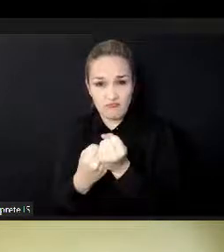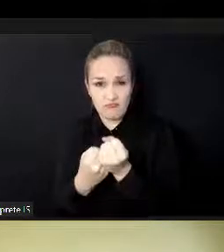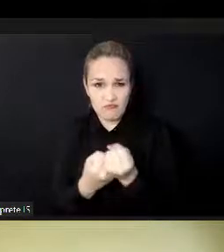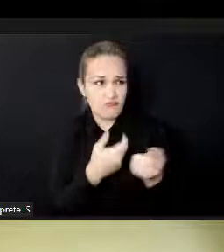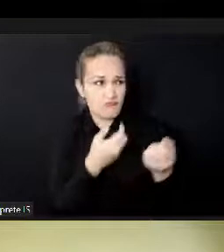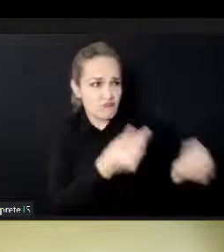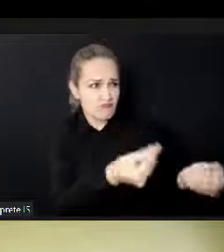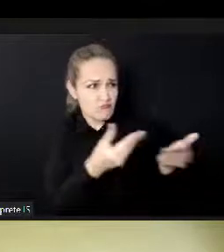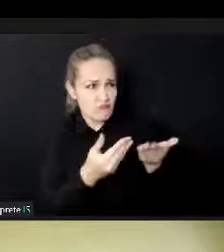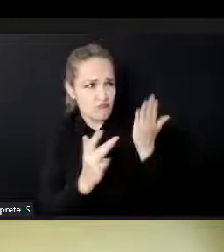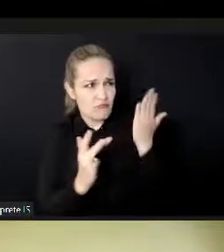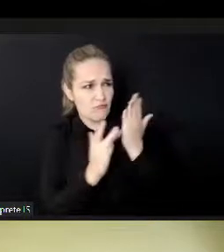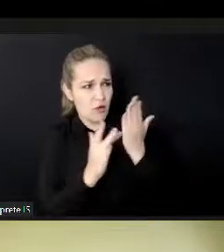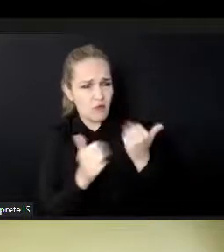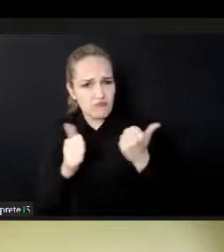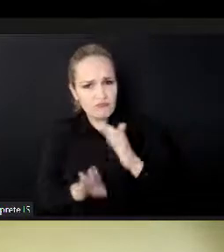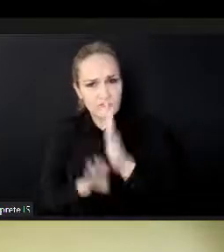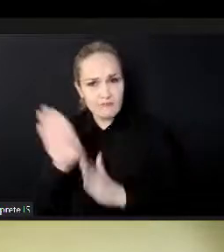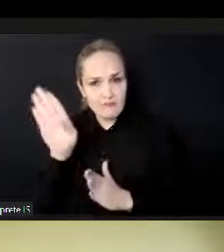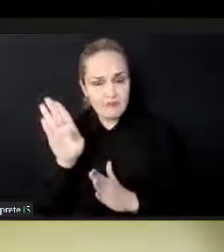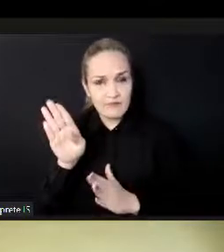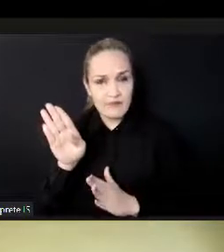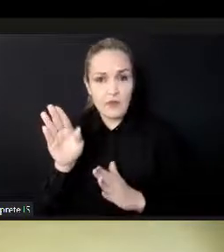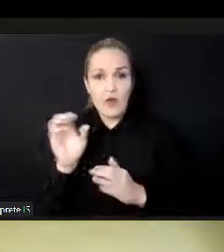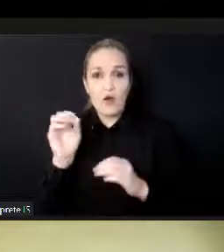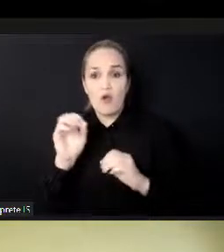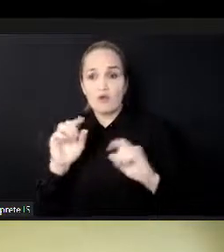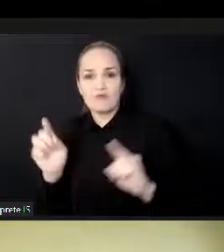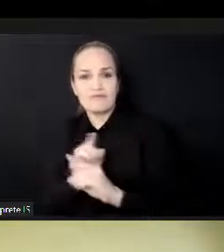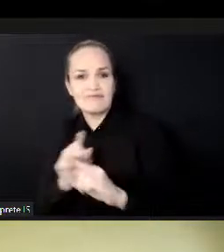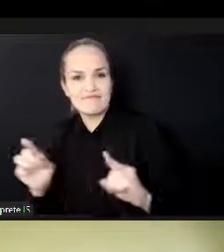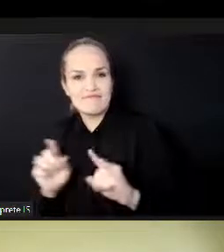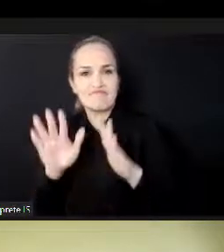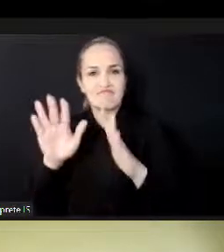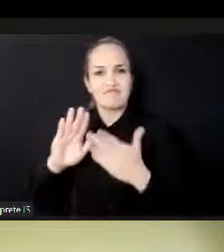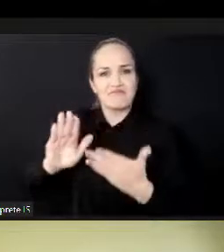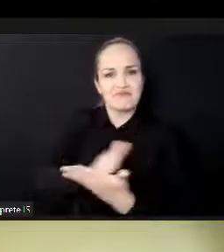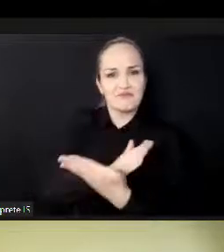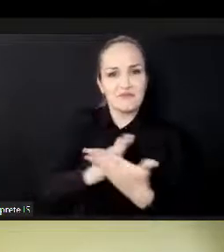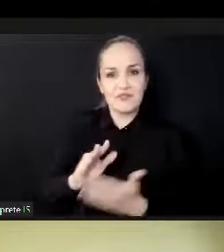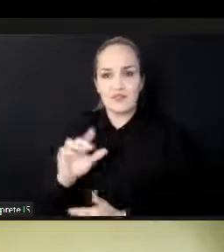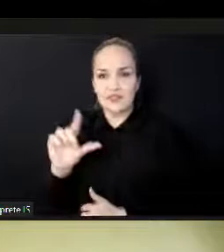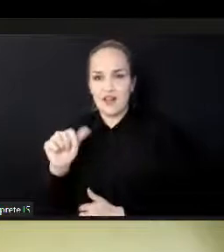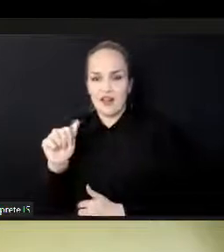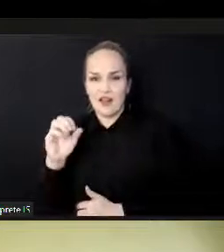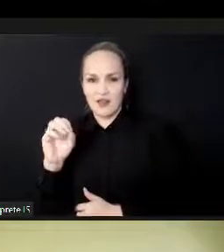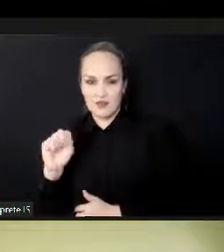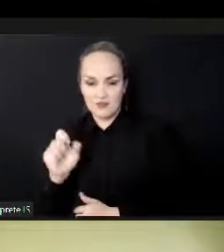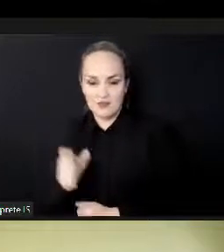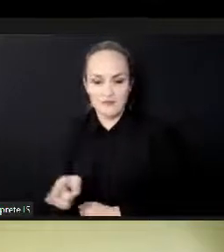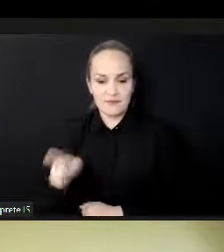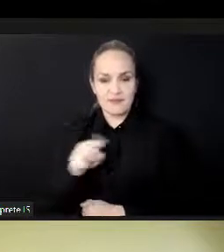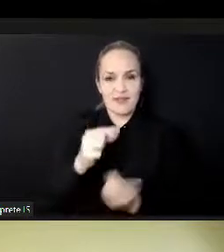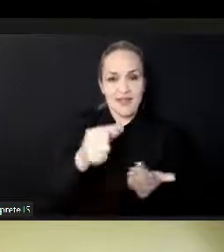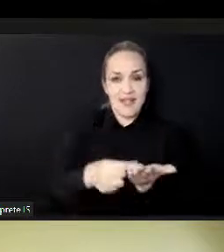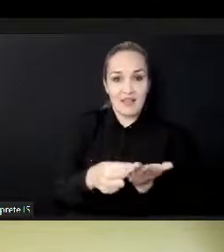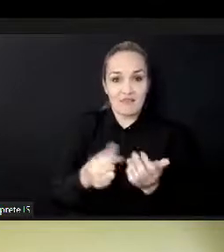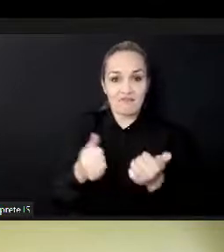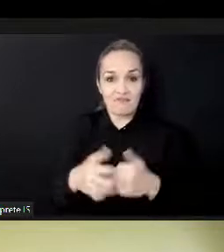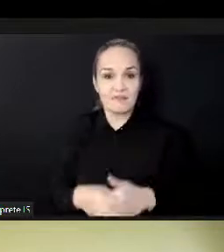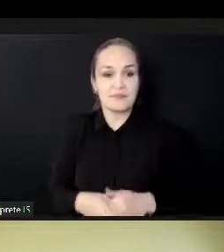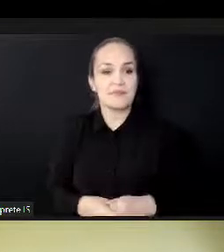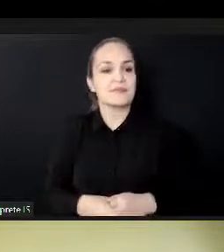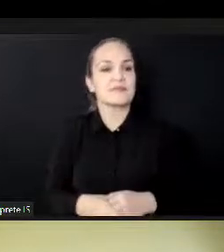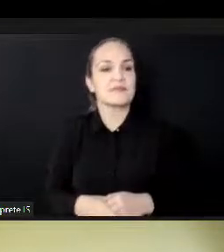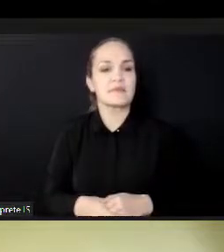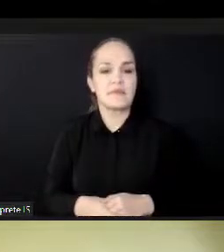in Lagos and Accra and other places? Well, thank you very much, Shane, again, for the introduction. I'll